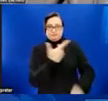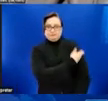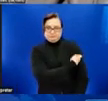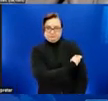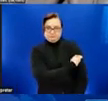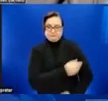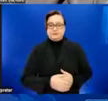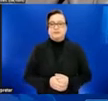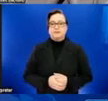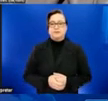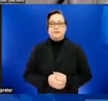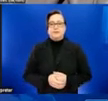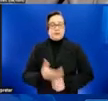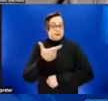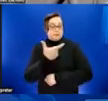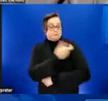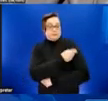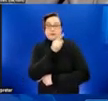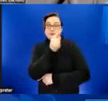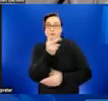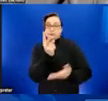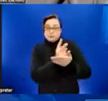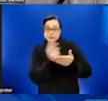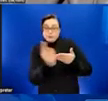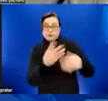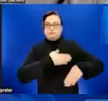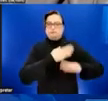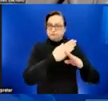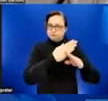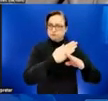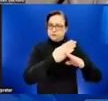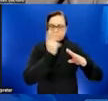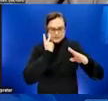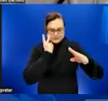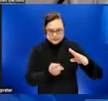as two weeks after their first vaccine dose. Next slide, please.